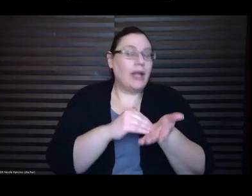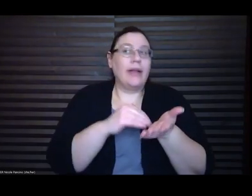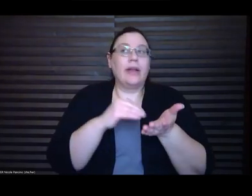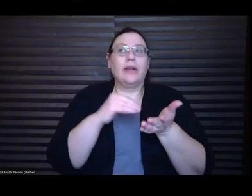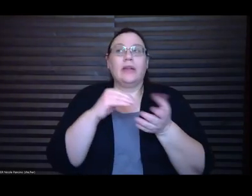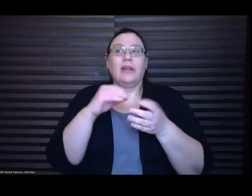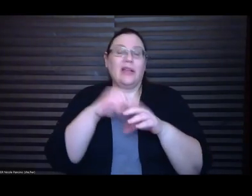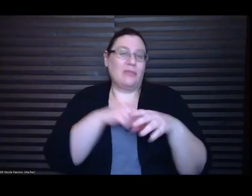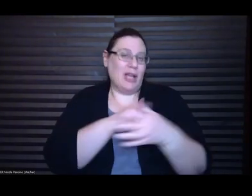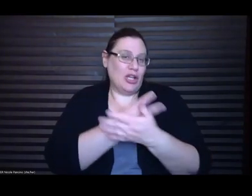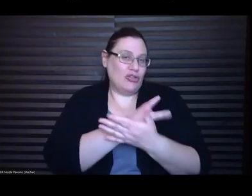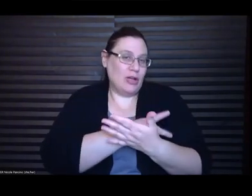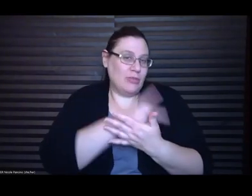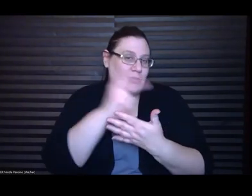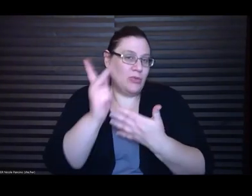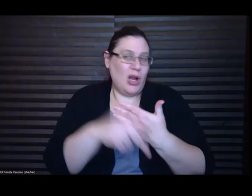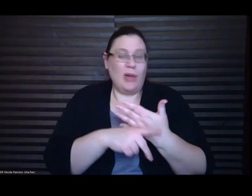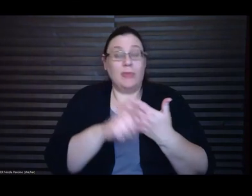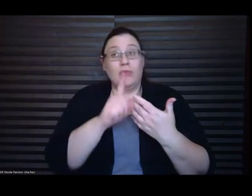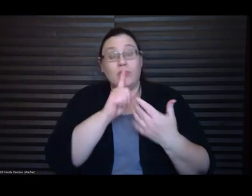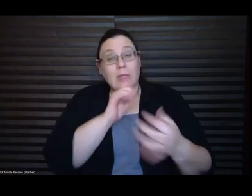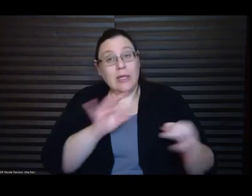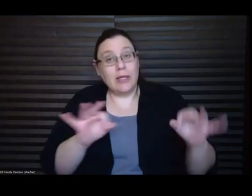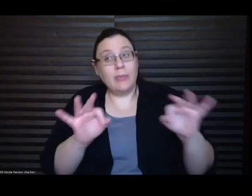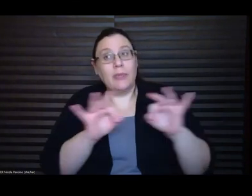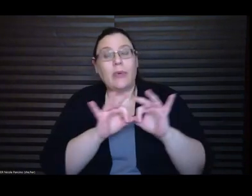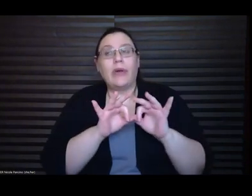resources and teachers who could help me